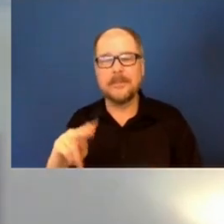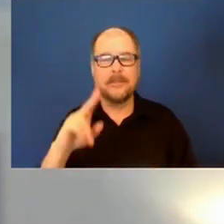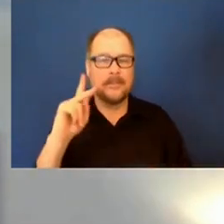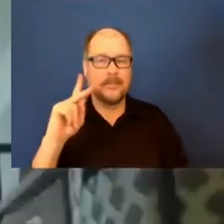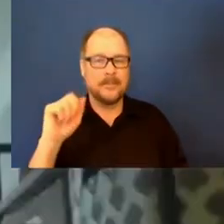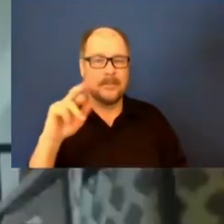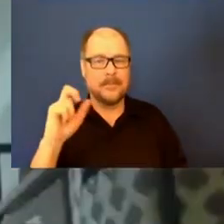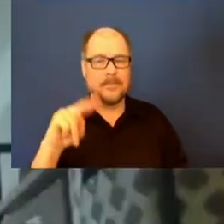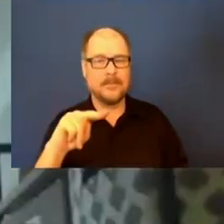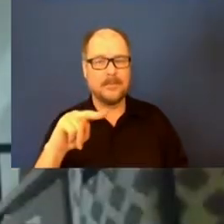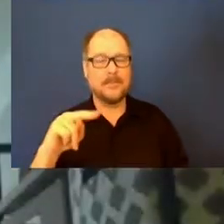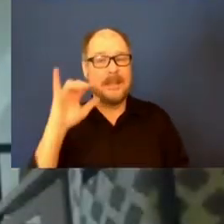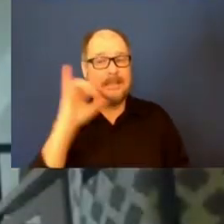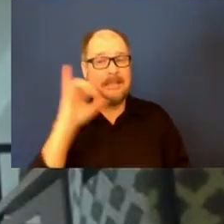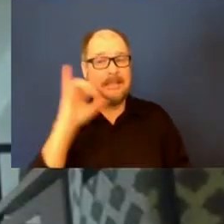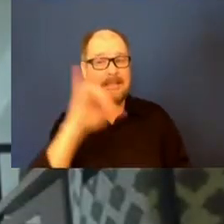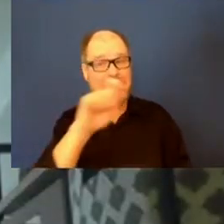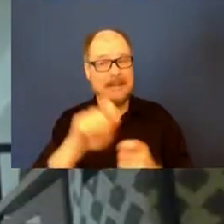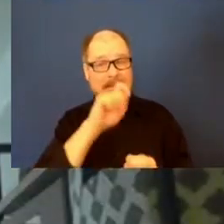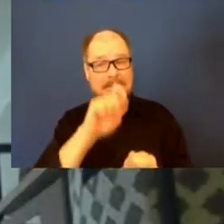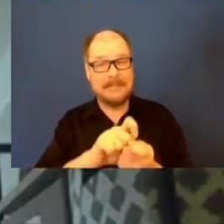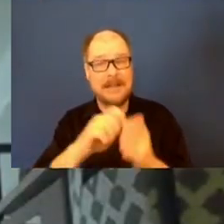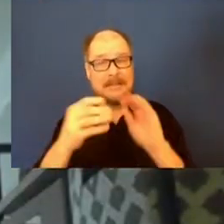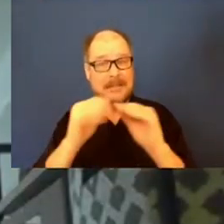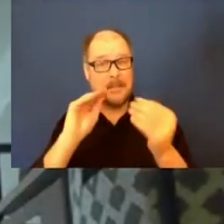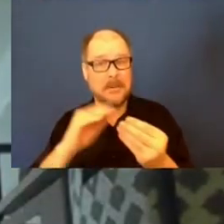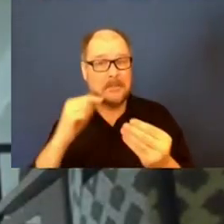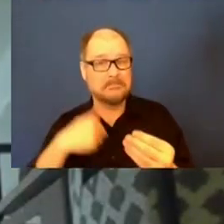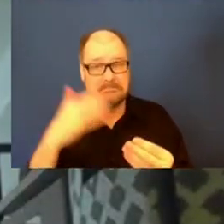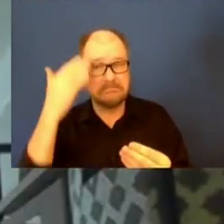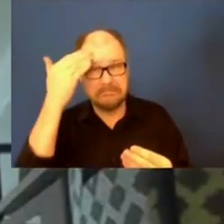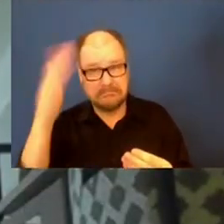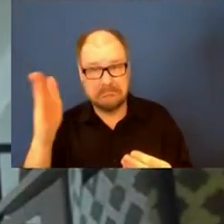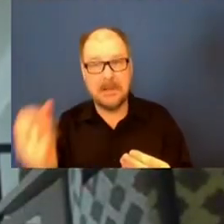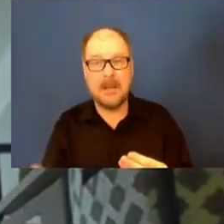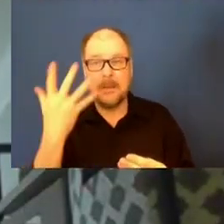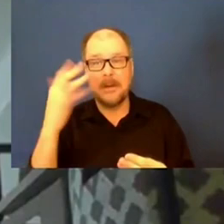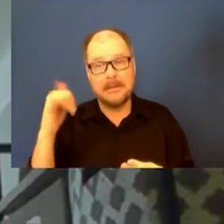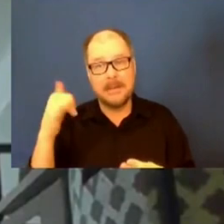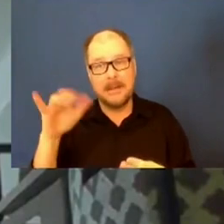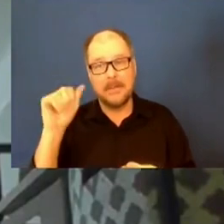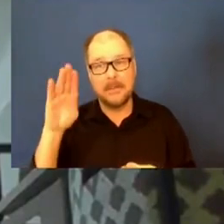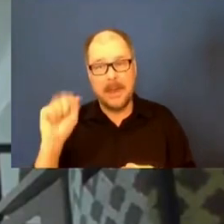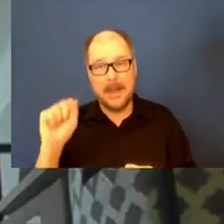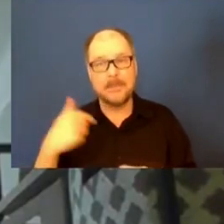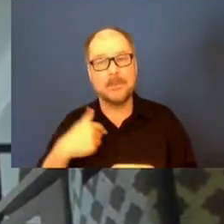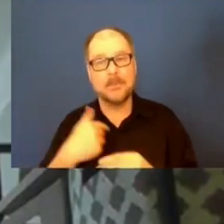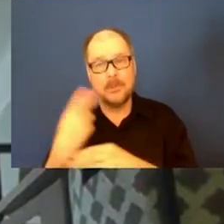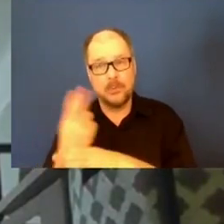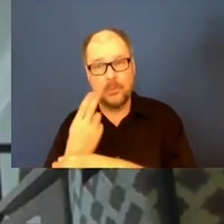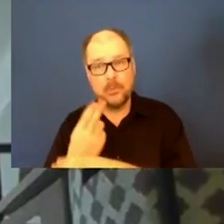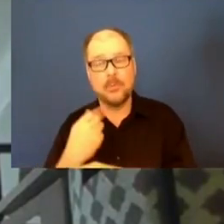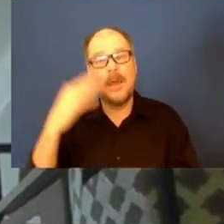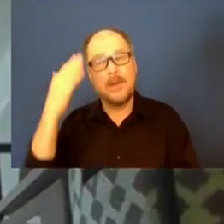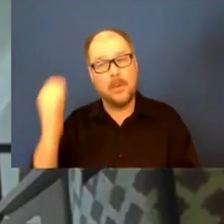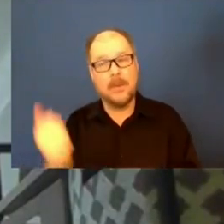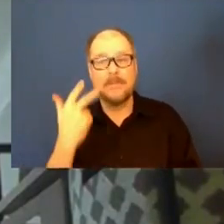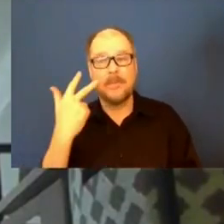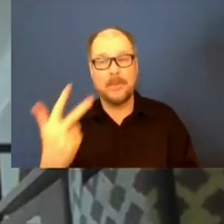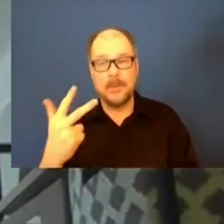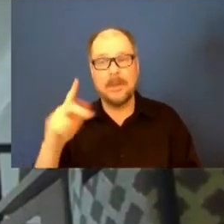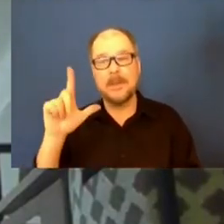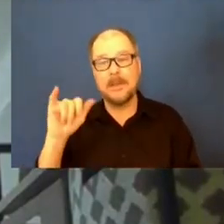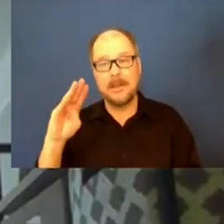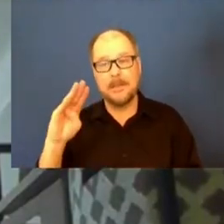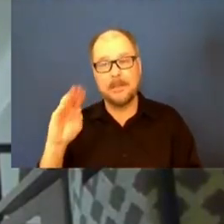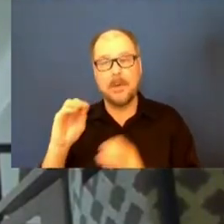So I don't have that number in front of me as far as yellow cabs go. I know that we did have three limousines with peak